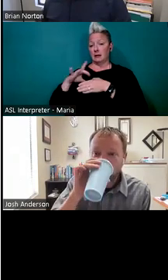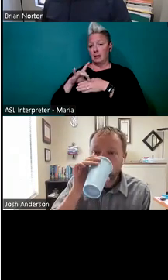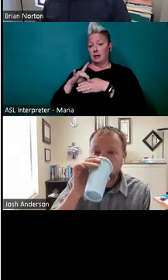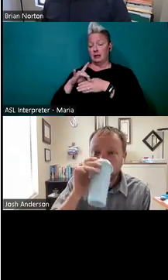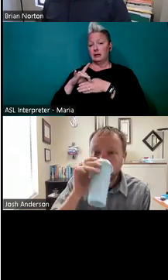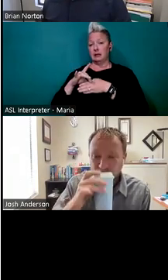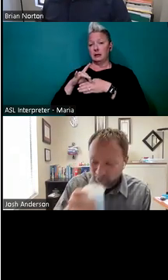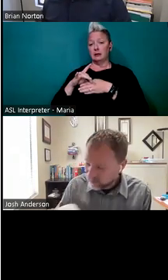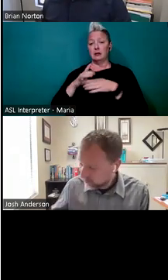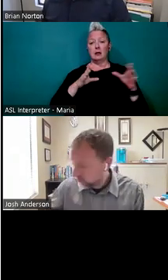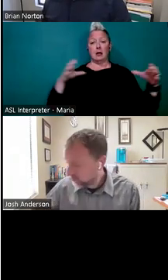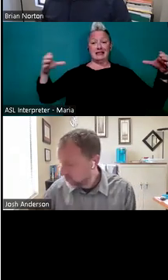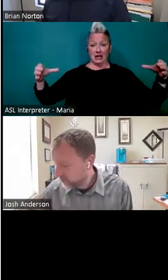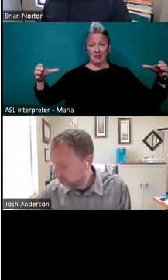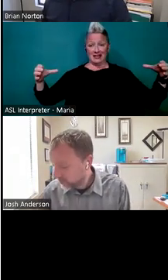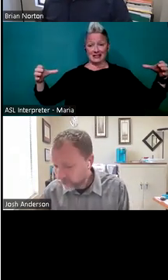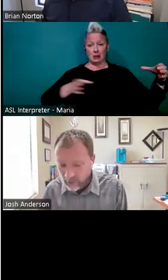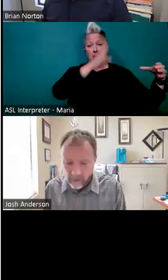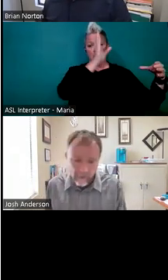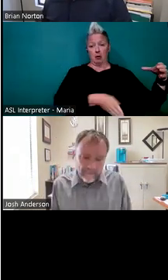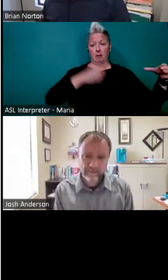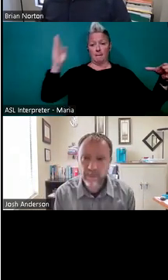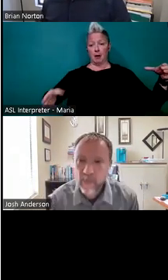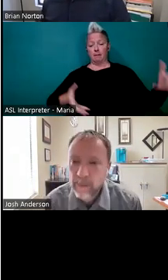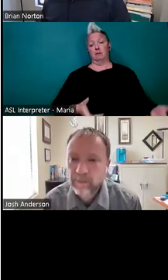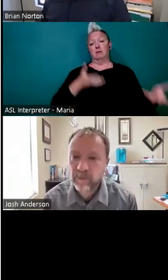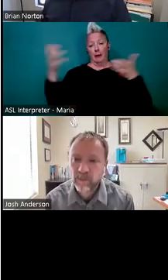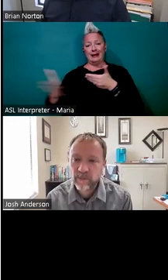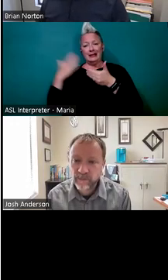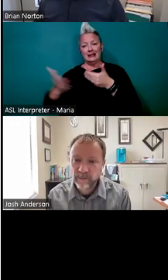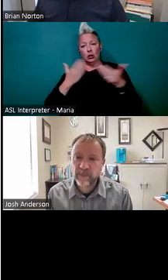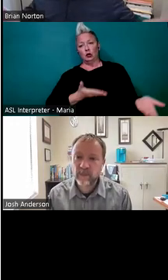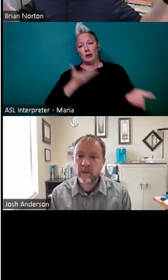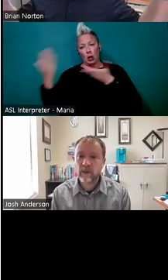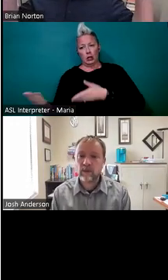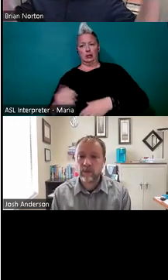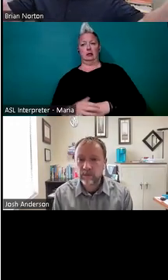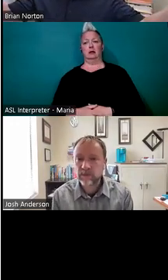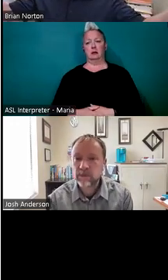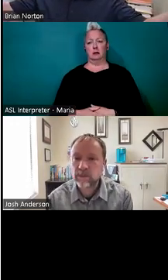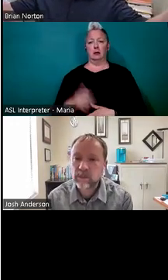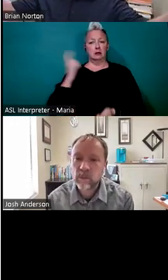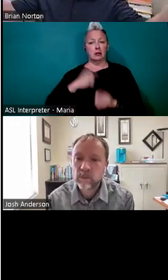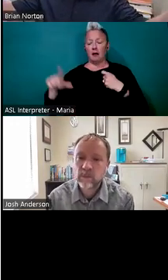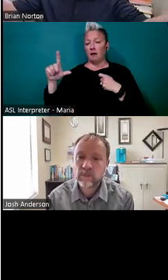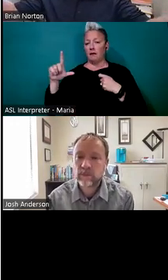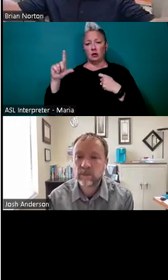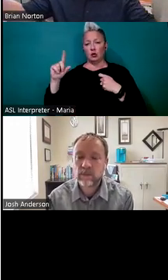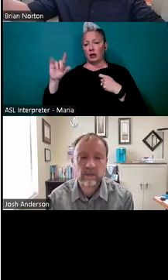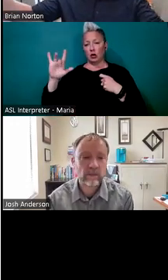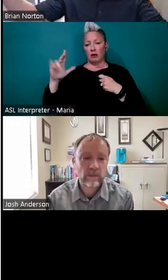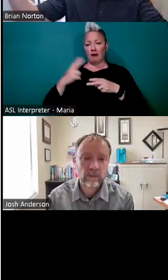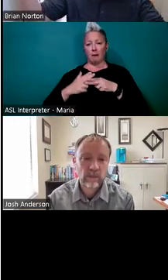chunks before you store them. Um, so that it's easier to carry and transport sometimes instead of the 20 pound or 25